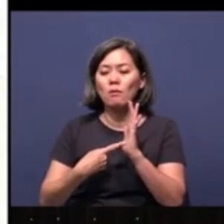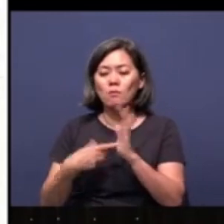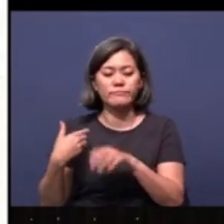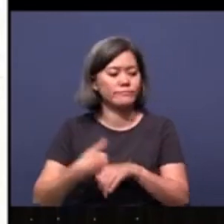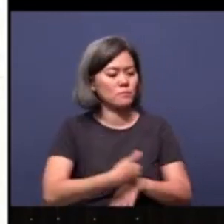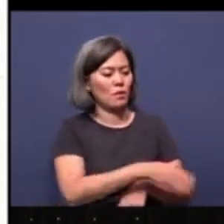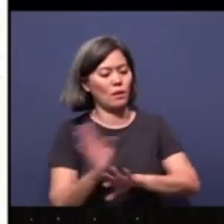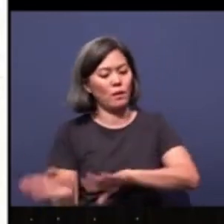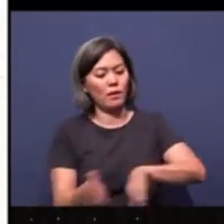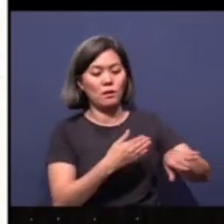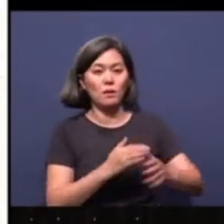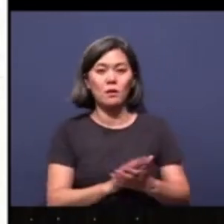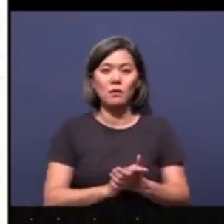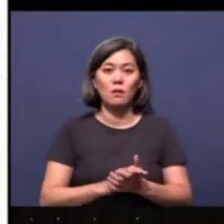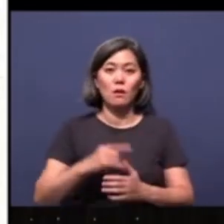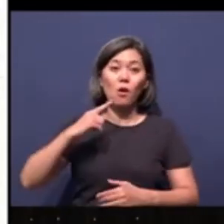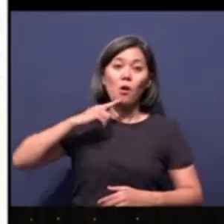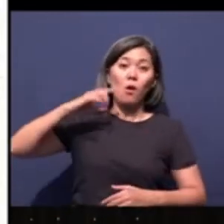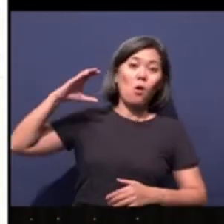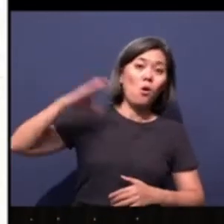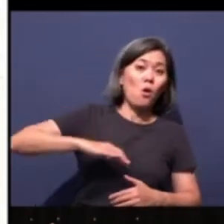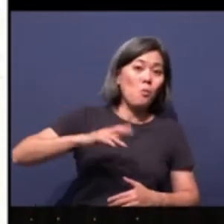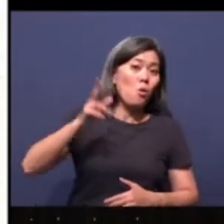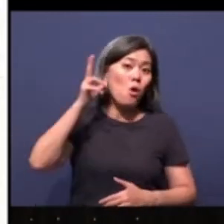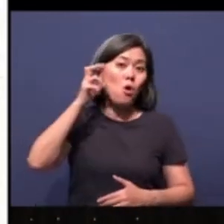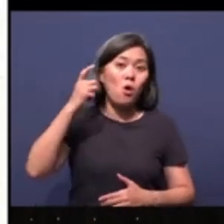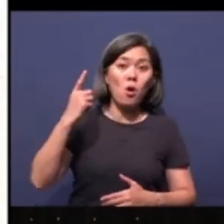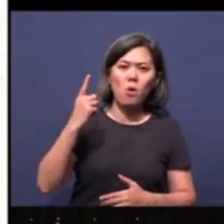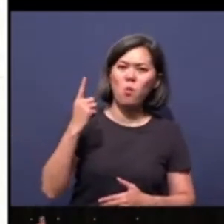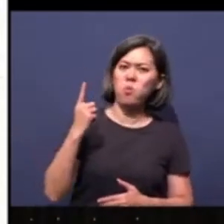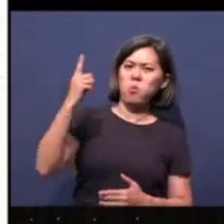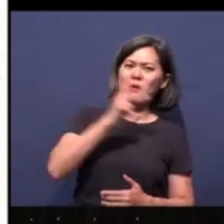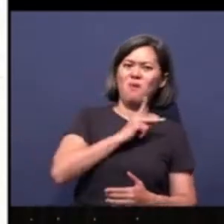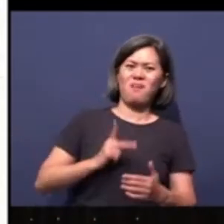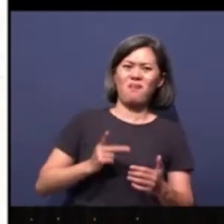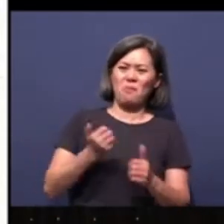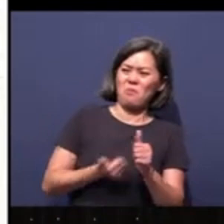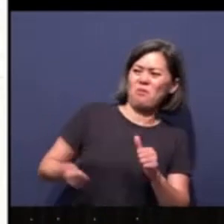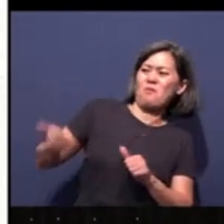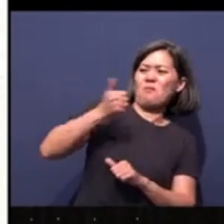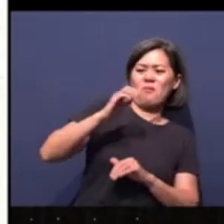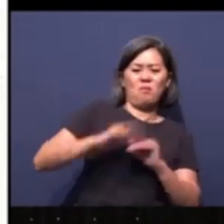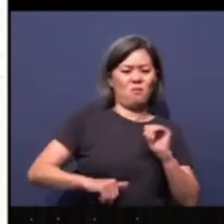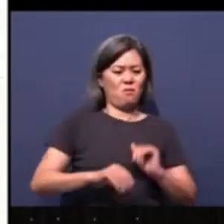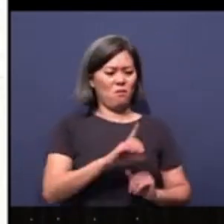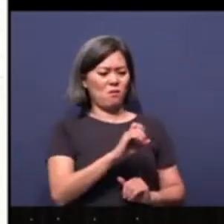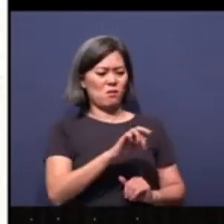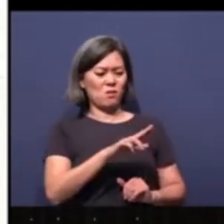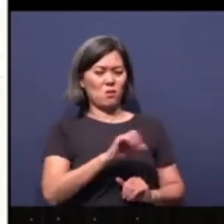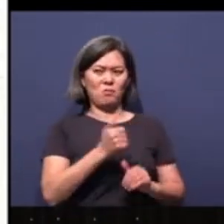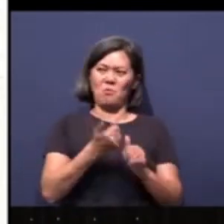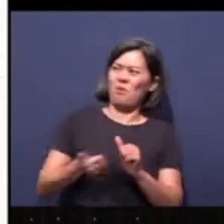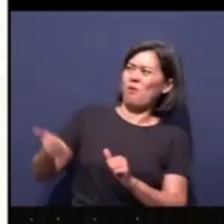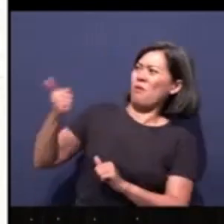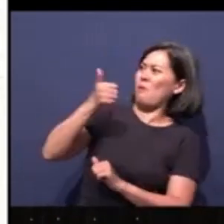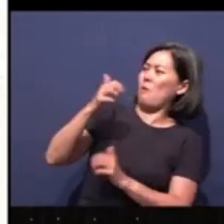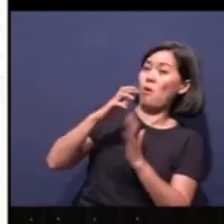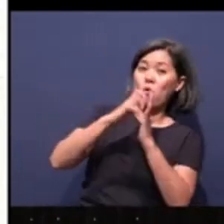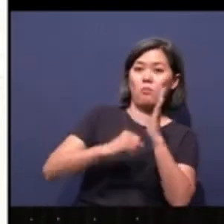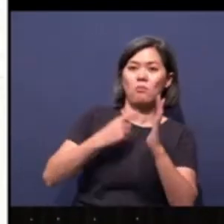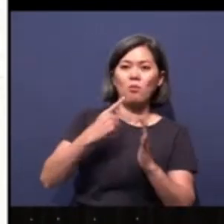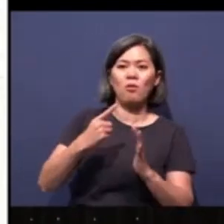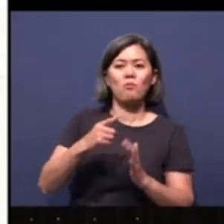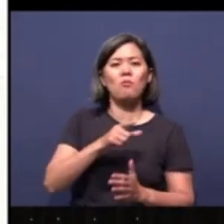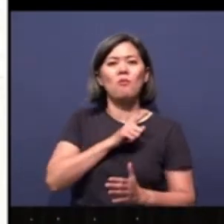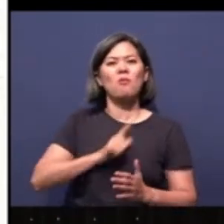and here we command, we hear the commands of the one king greater than King Darius himself. And the Scripture says, the